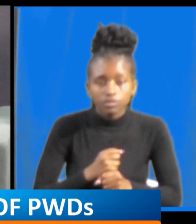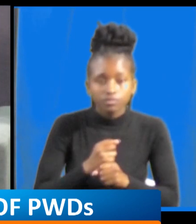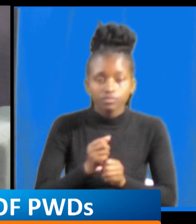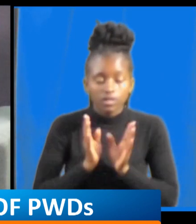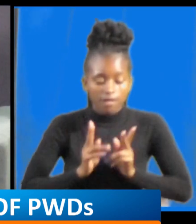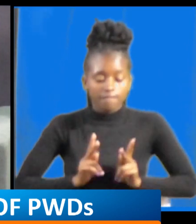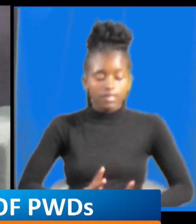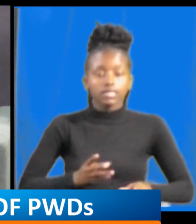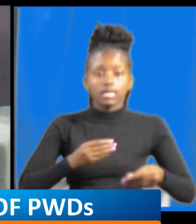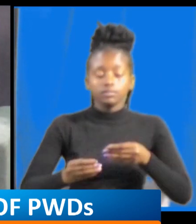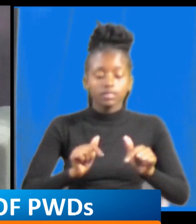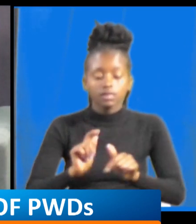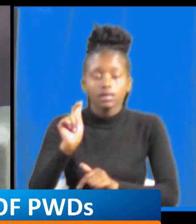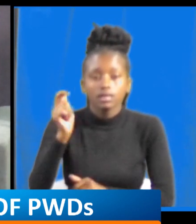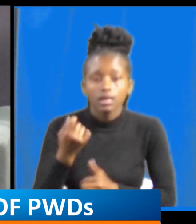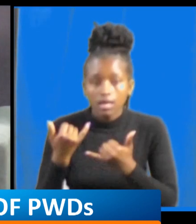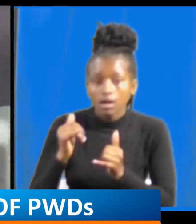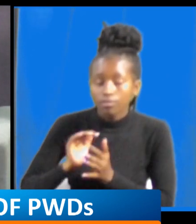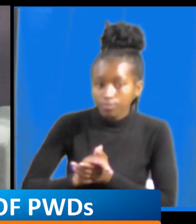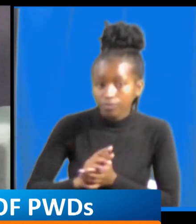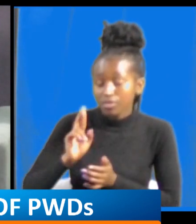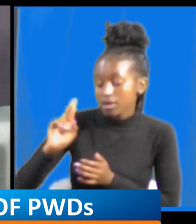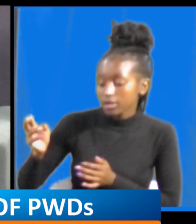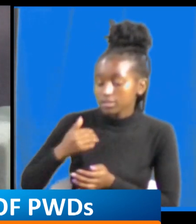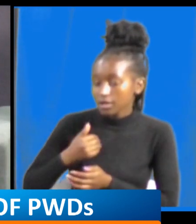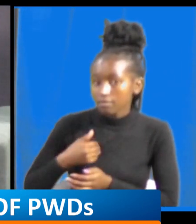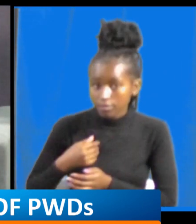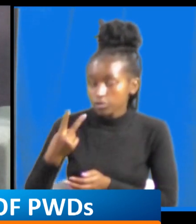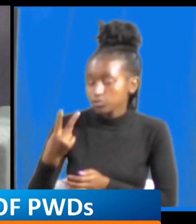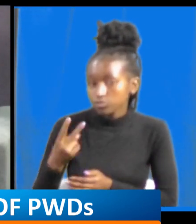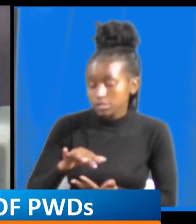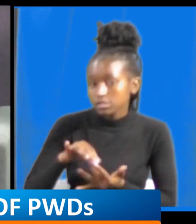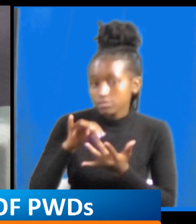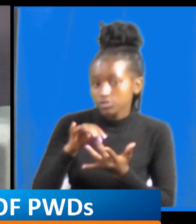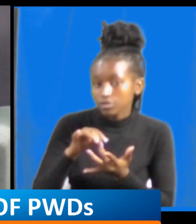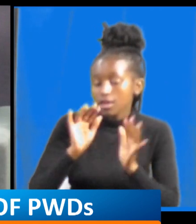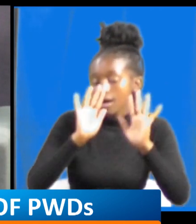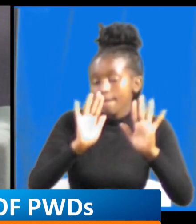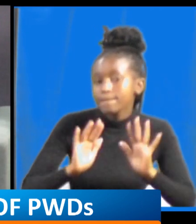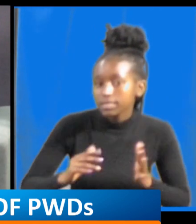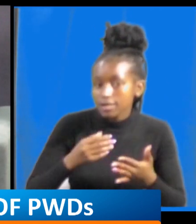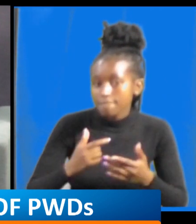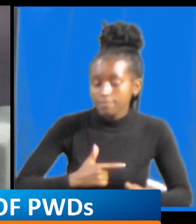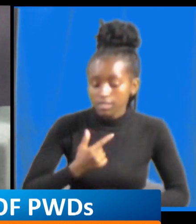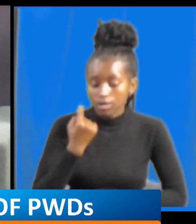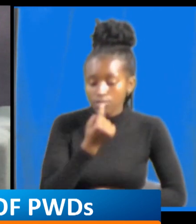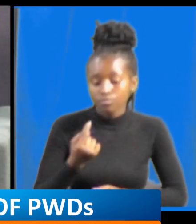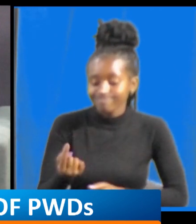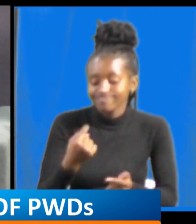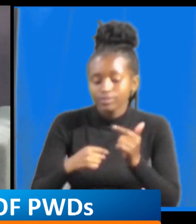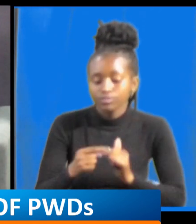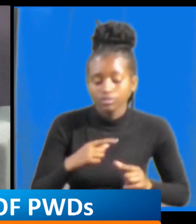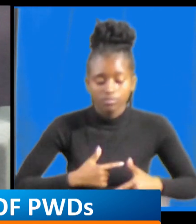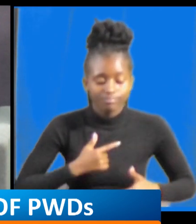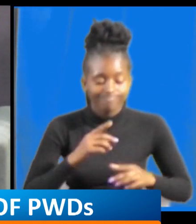and right on my right here I'm joined by two special guests two amazing guests we are going to discuss together to